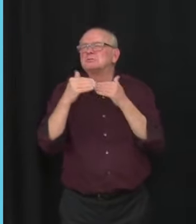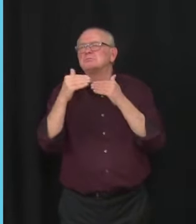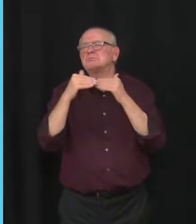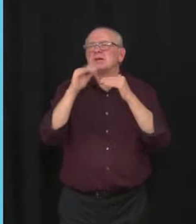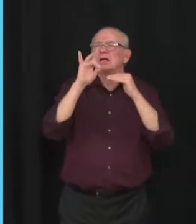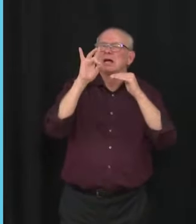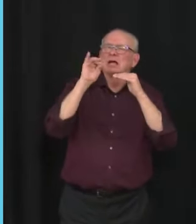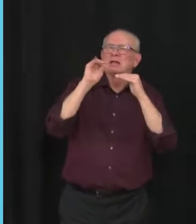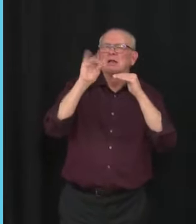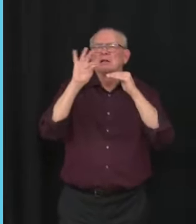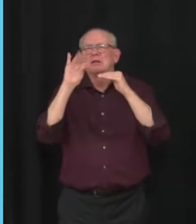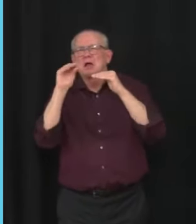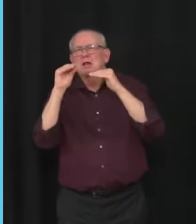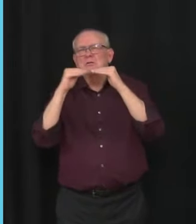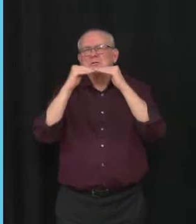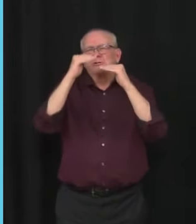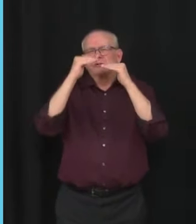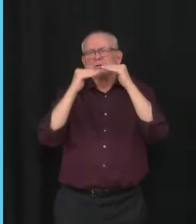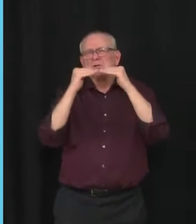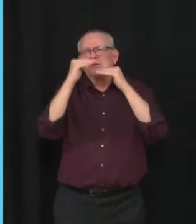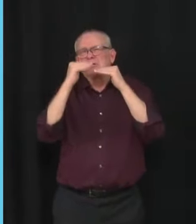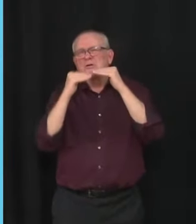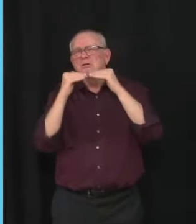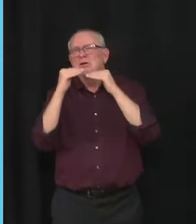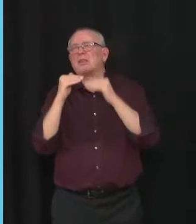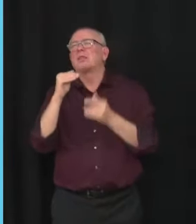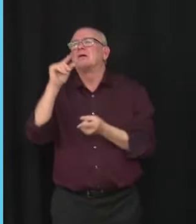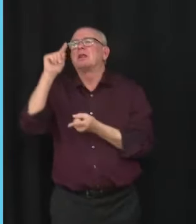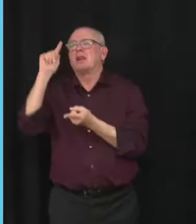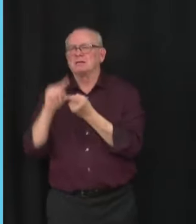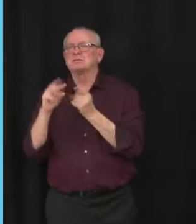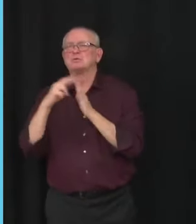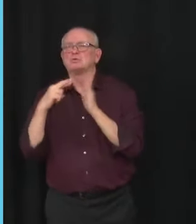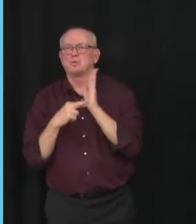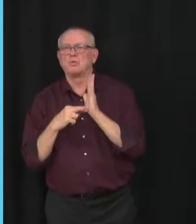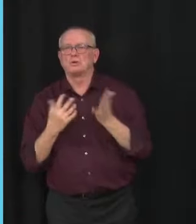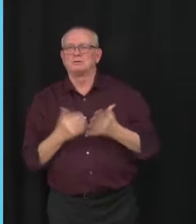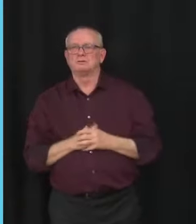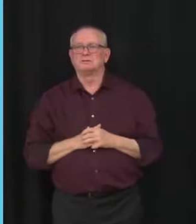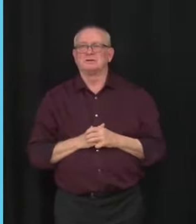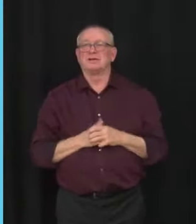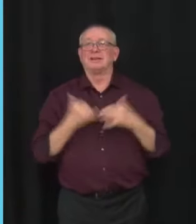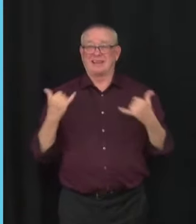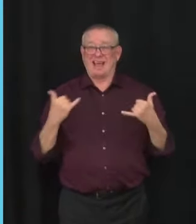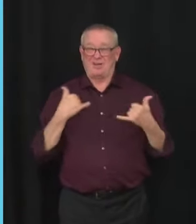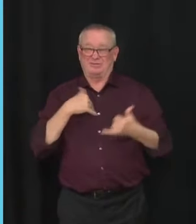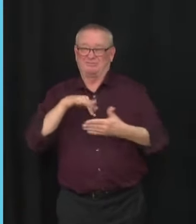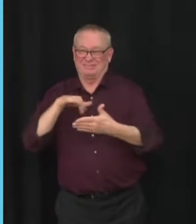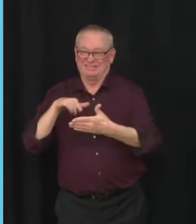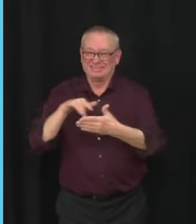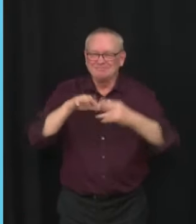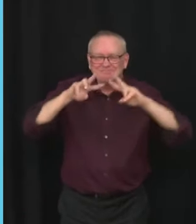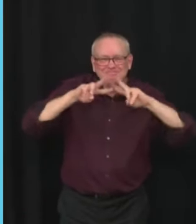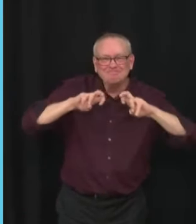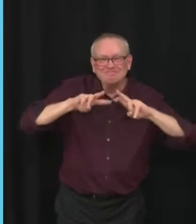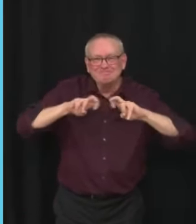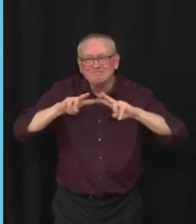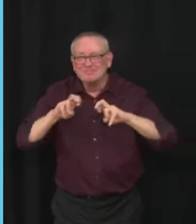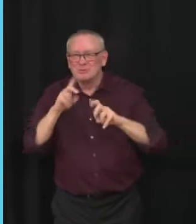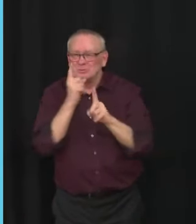Yeah, we're examining that right now. There is a, you know, a challenge in terms of at what point in time. And